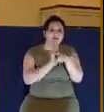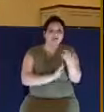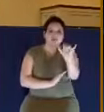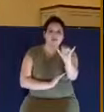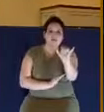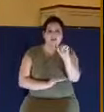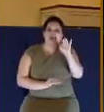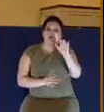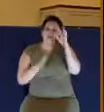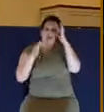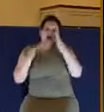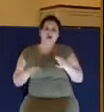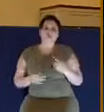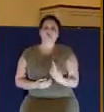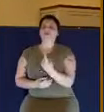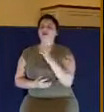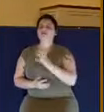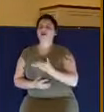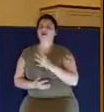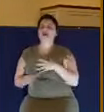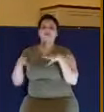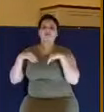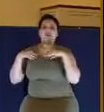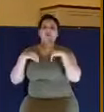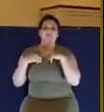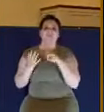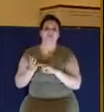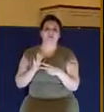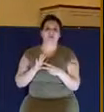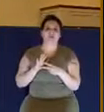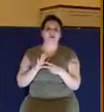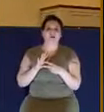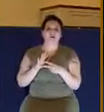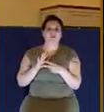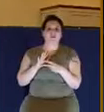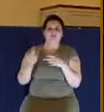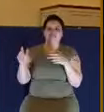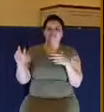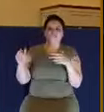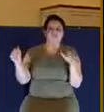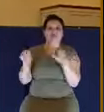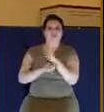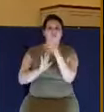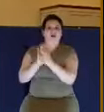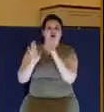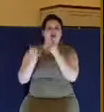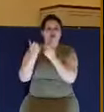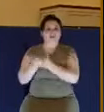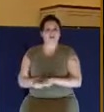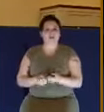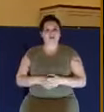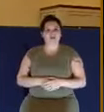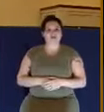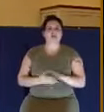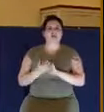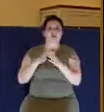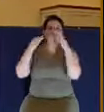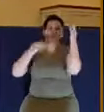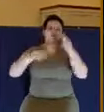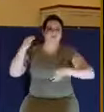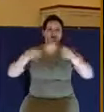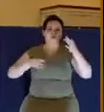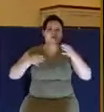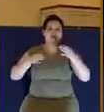yet if thou kill, thou art become a transgressor of the law. So speak ye and so do as they that shall be judged by the law of liberty.